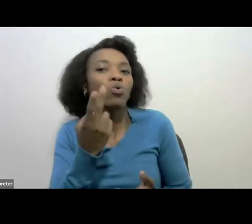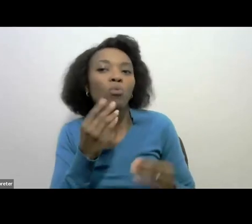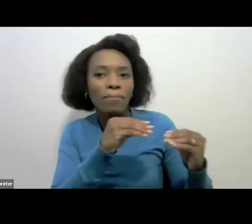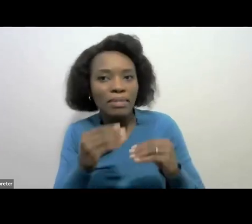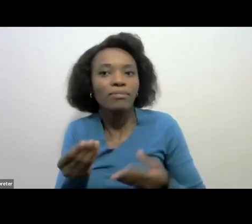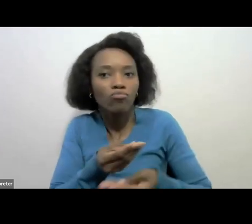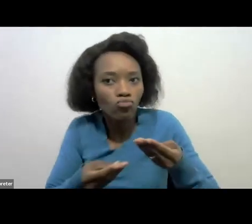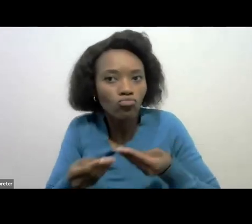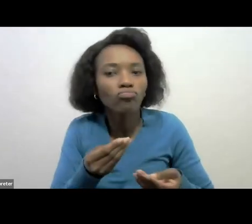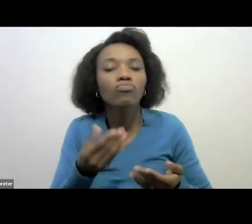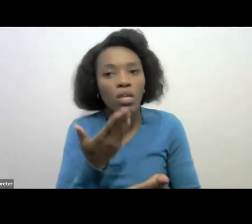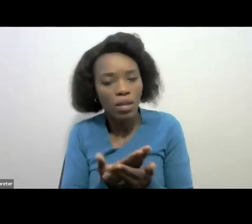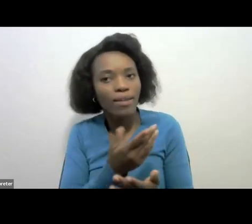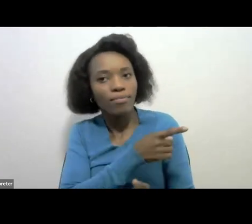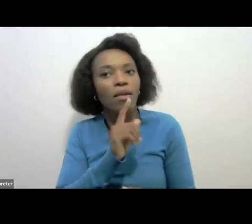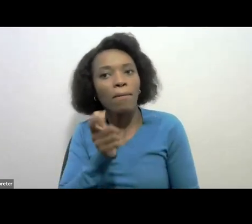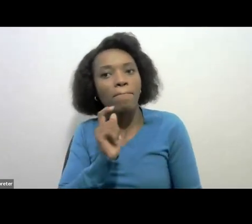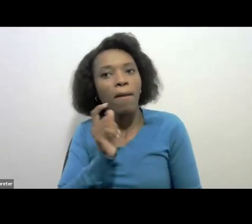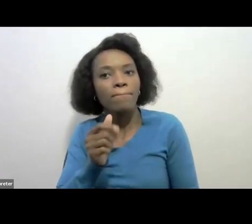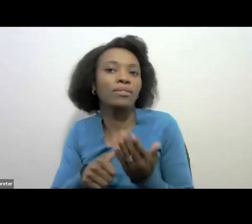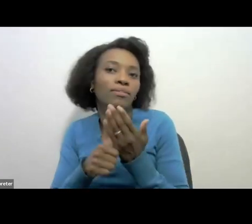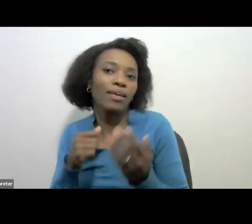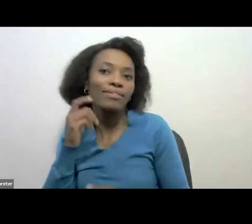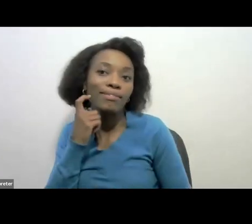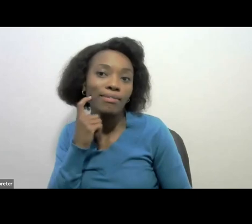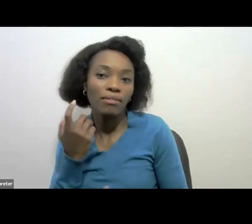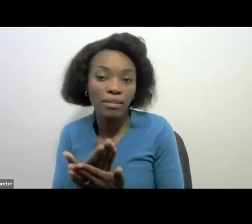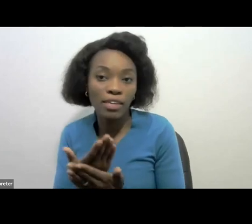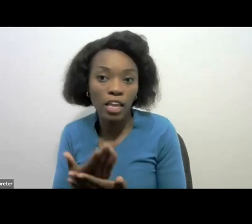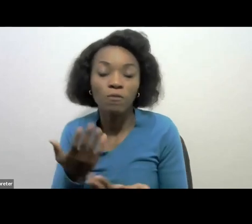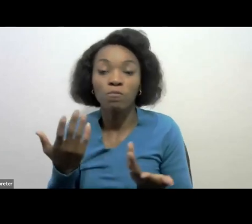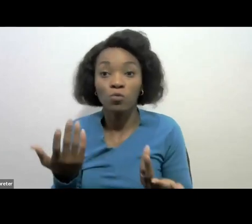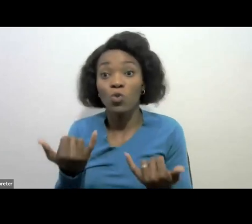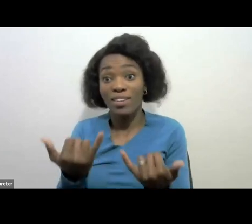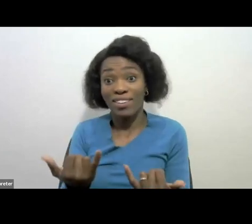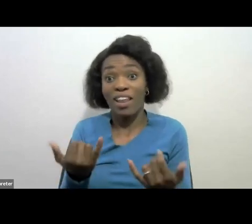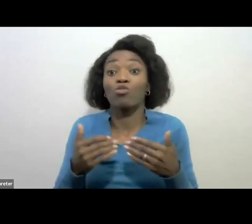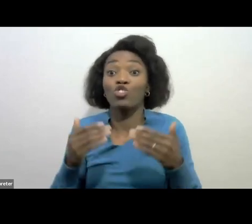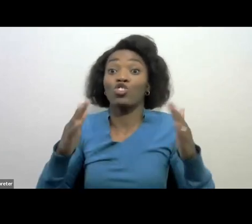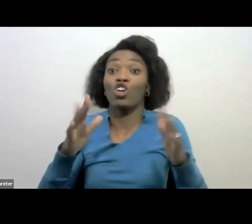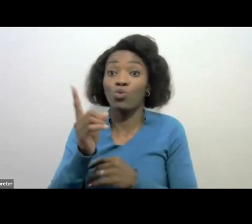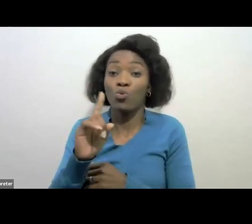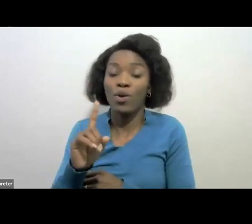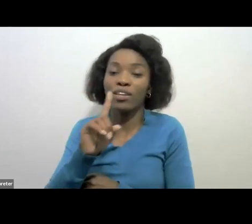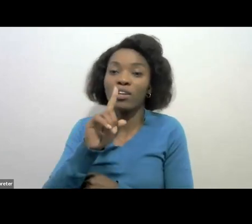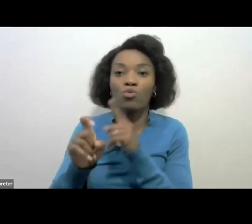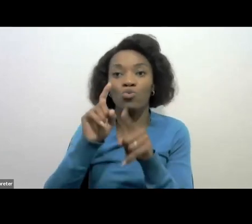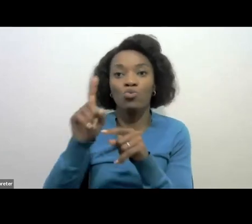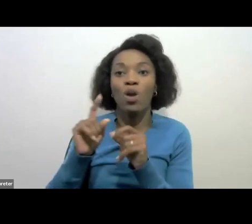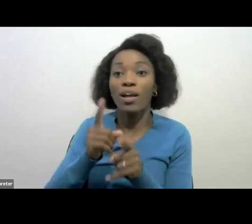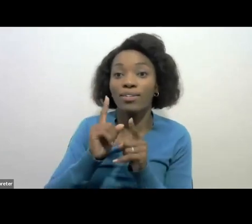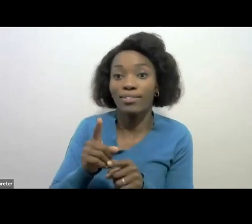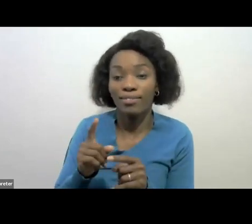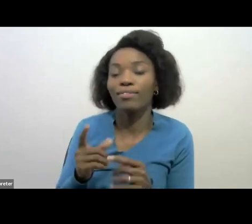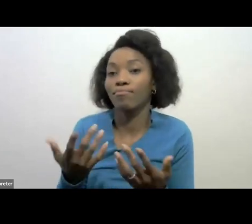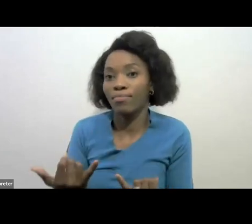with their tax obligation ladies and gentlemen allow me to facilitate Q&A session but I'm not here alone I do